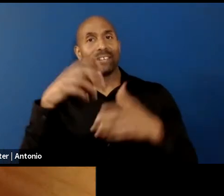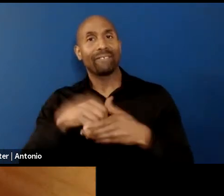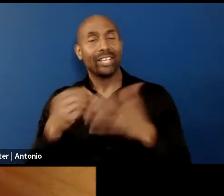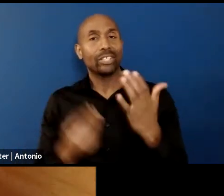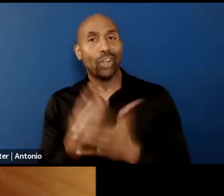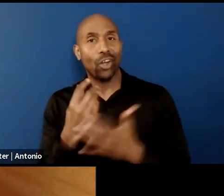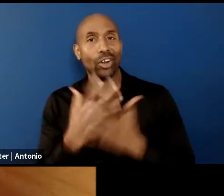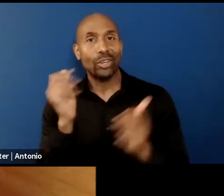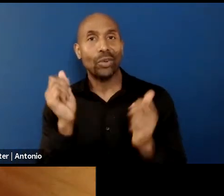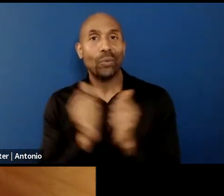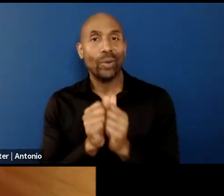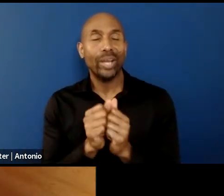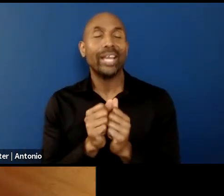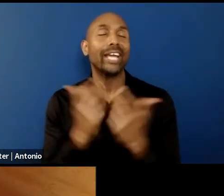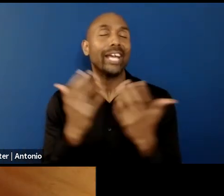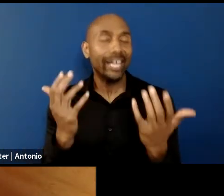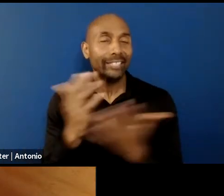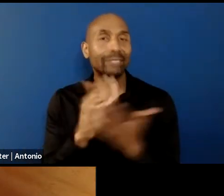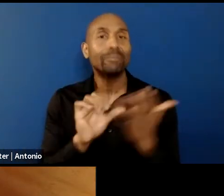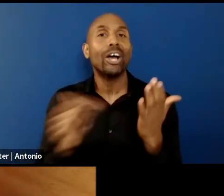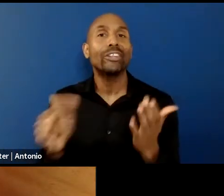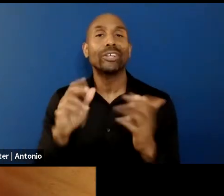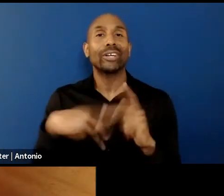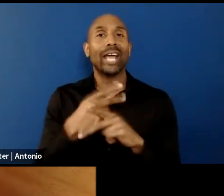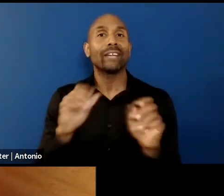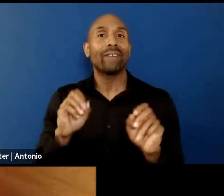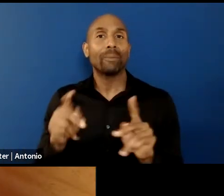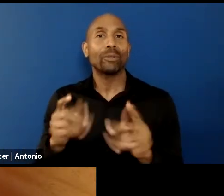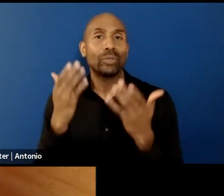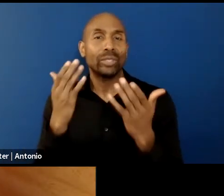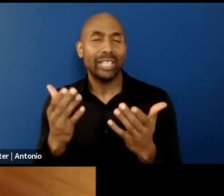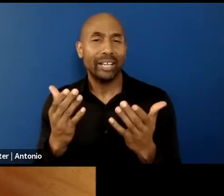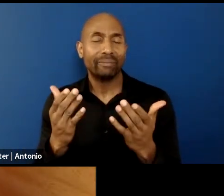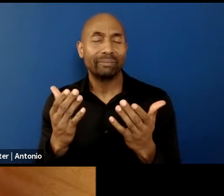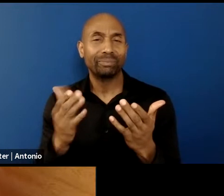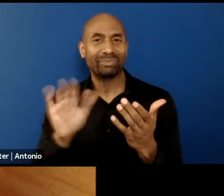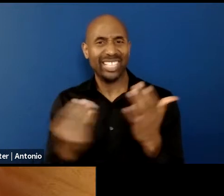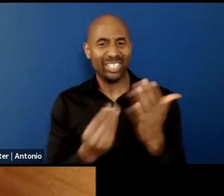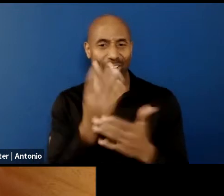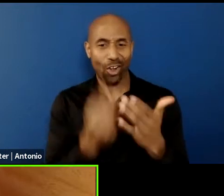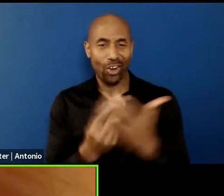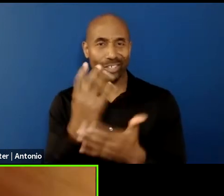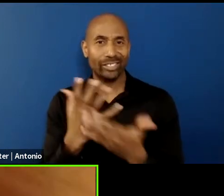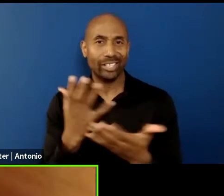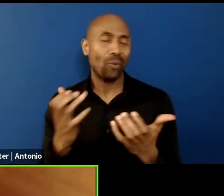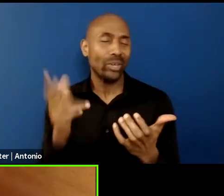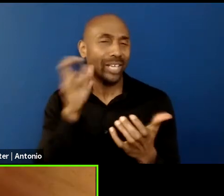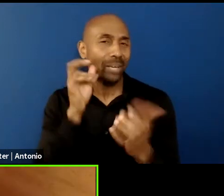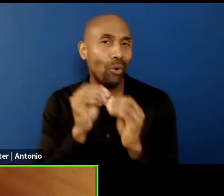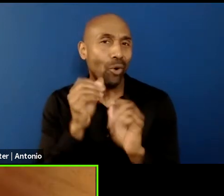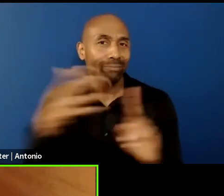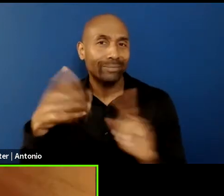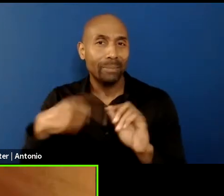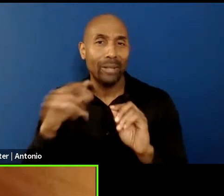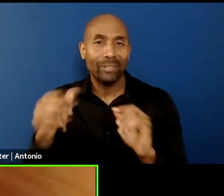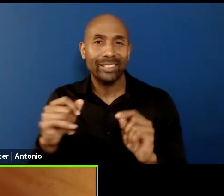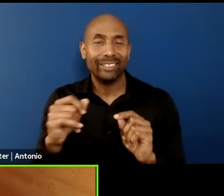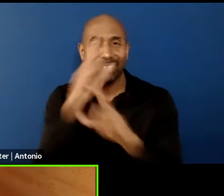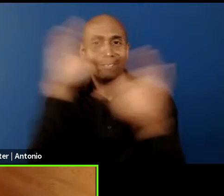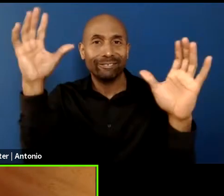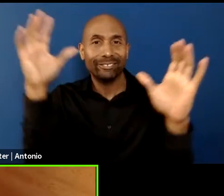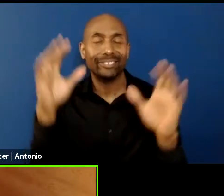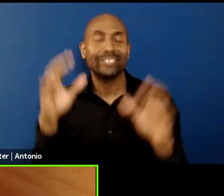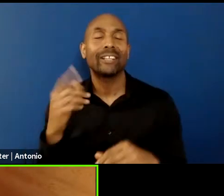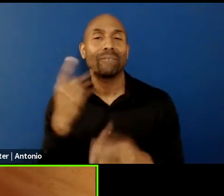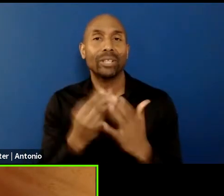And I would love to hear more about your vision for this garden and how it came about. So I think the best choices is